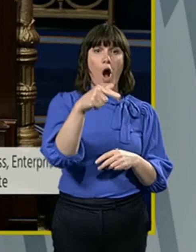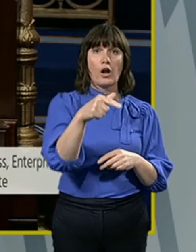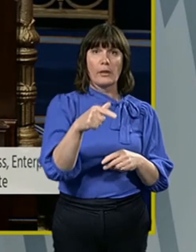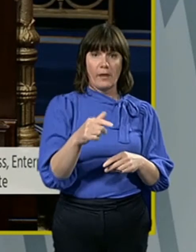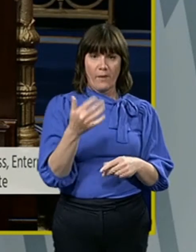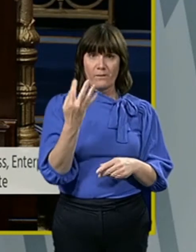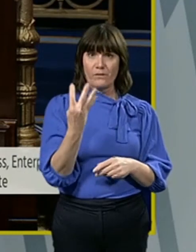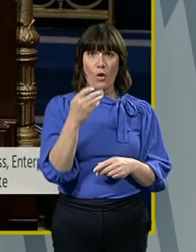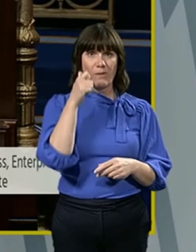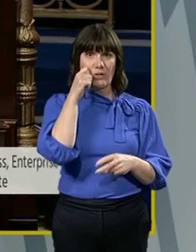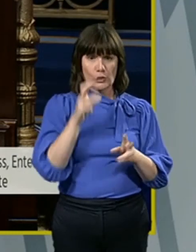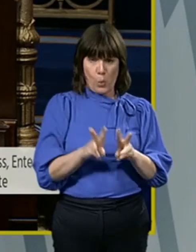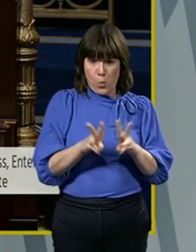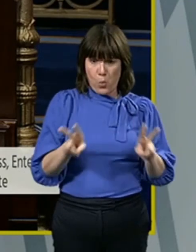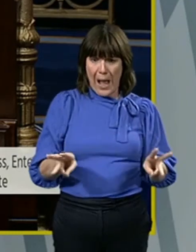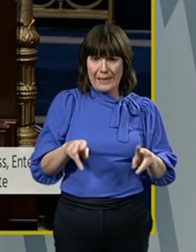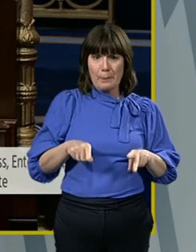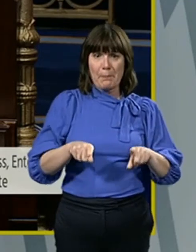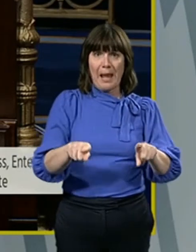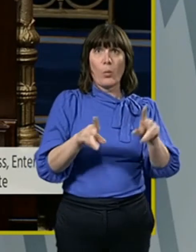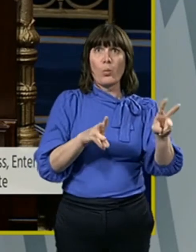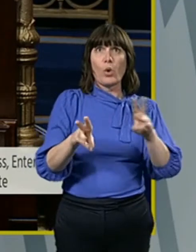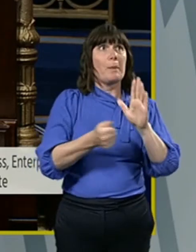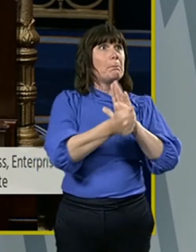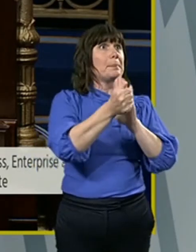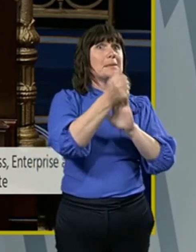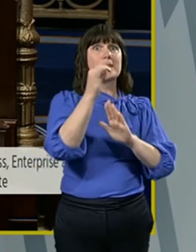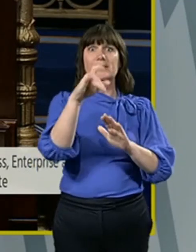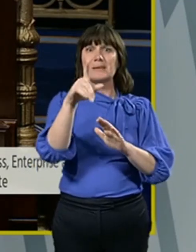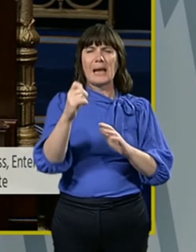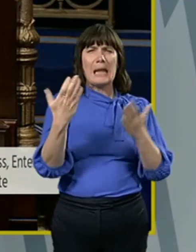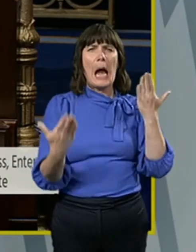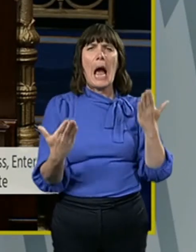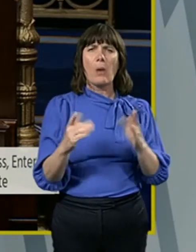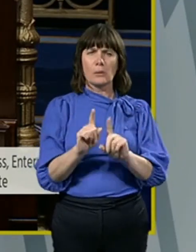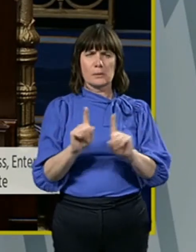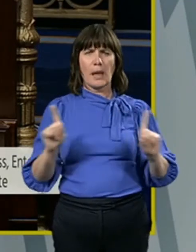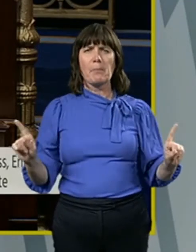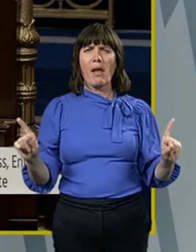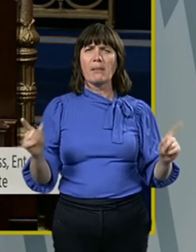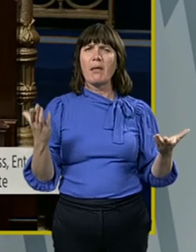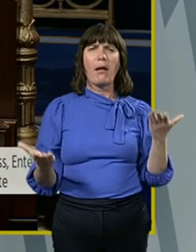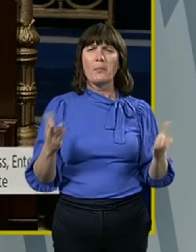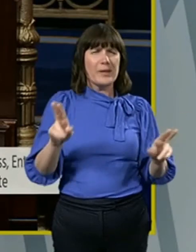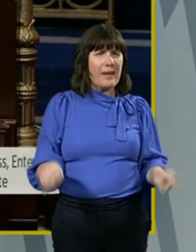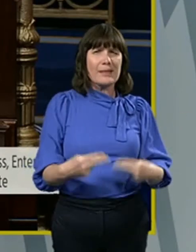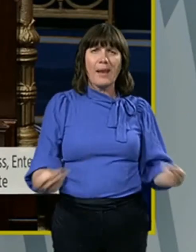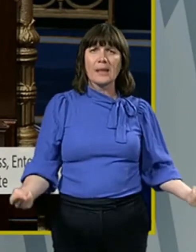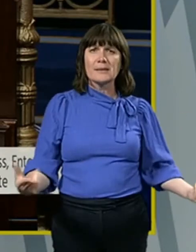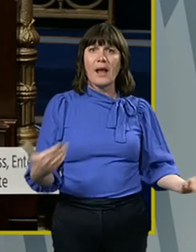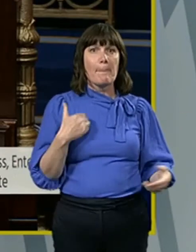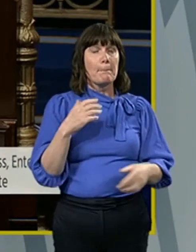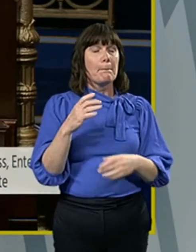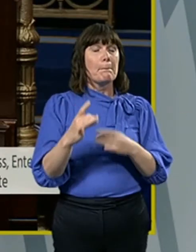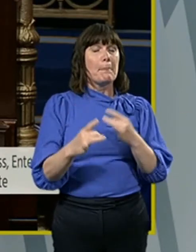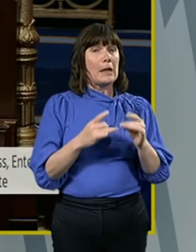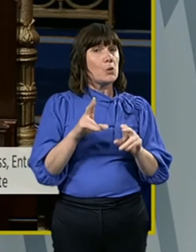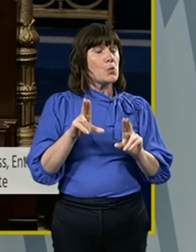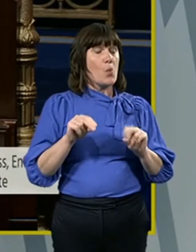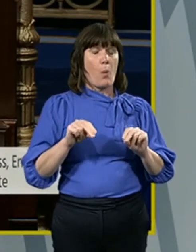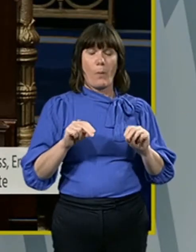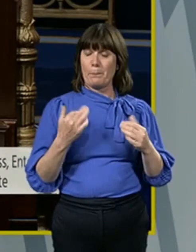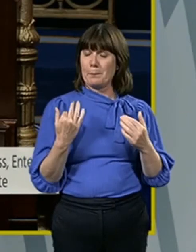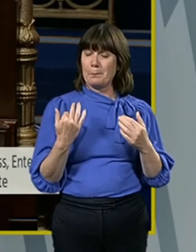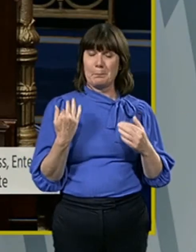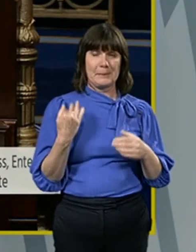plank, can they keep a two metre distance between them? They cannot do it. And make no mistake about it, when the construction industry